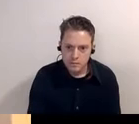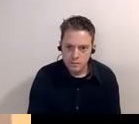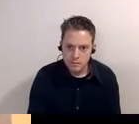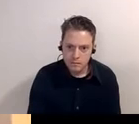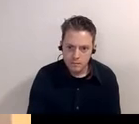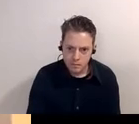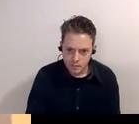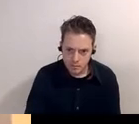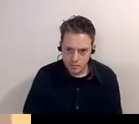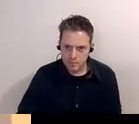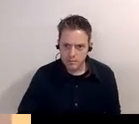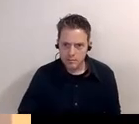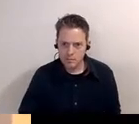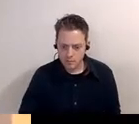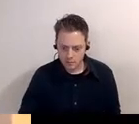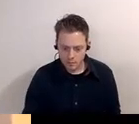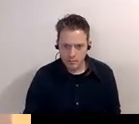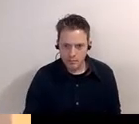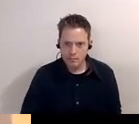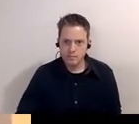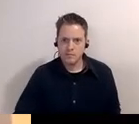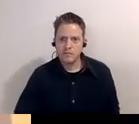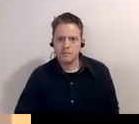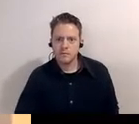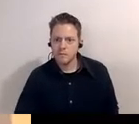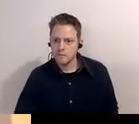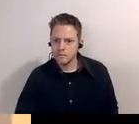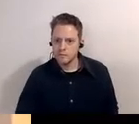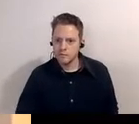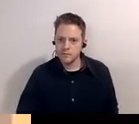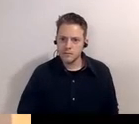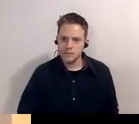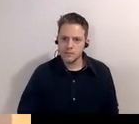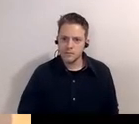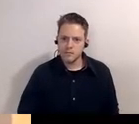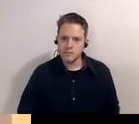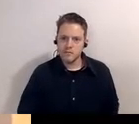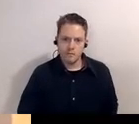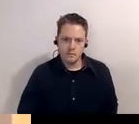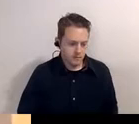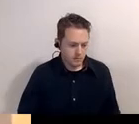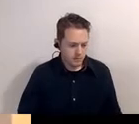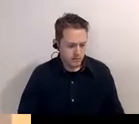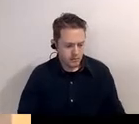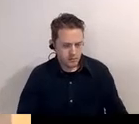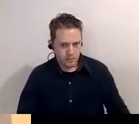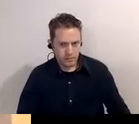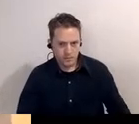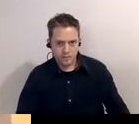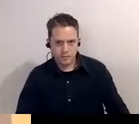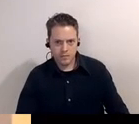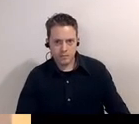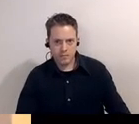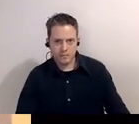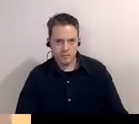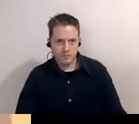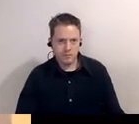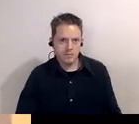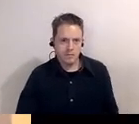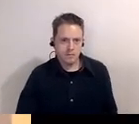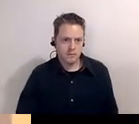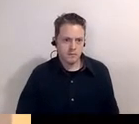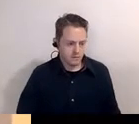uh his grandfather was uh general edwin parker who's the commanding general of camp butner and uh every day